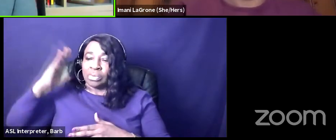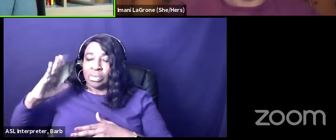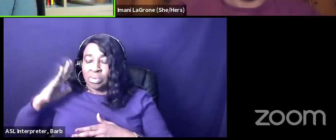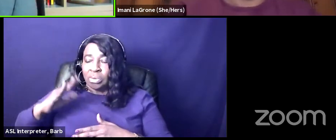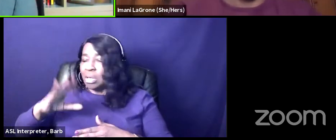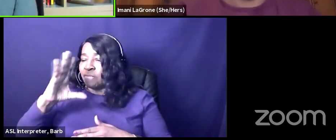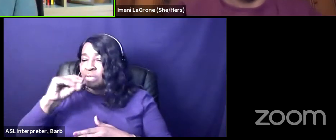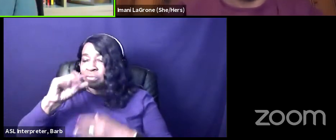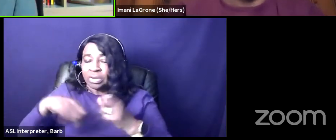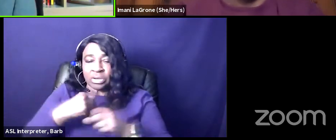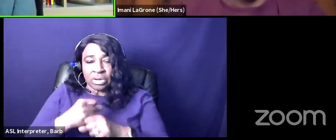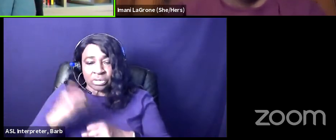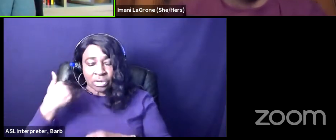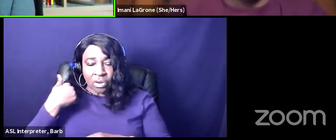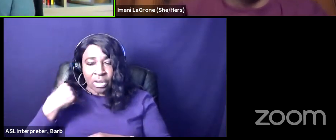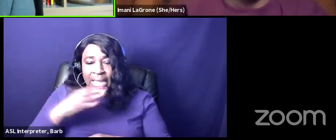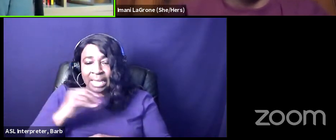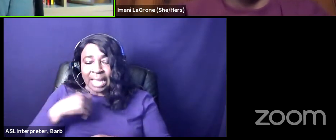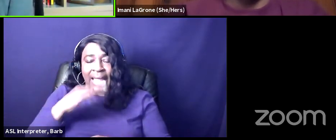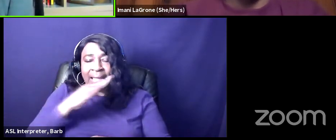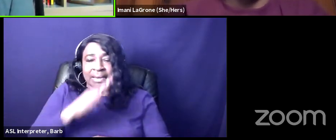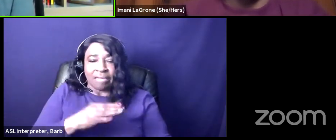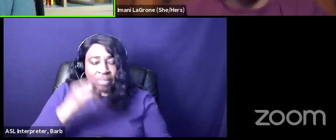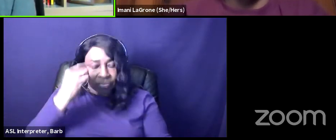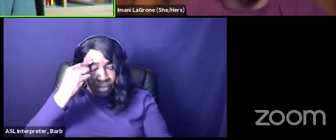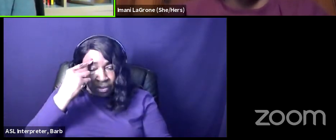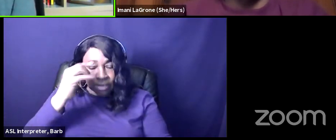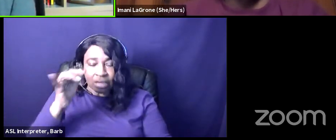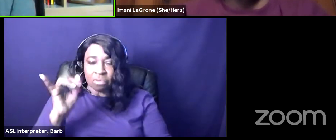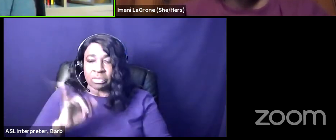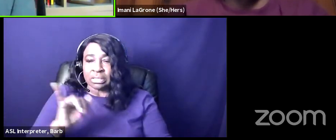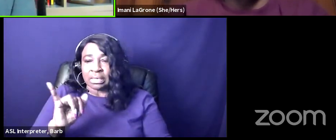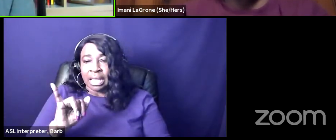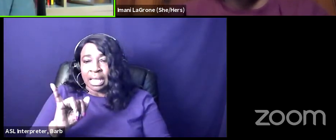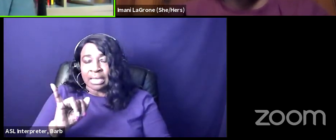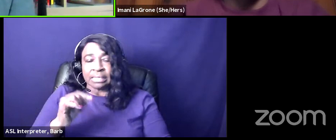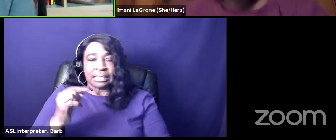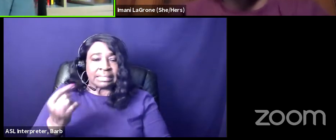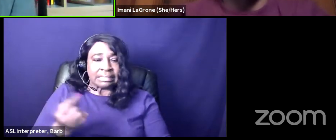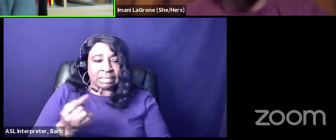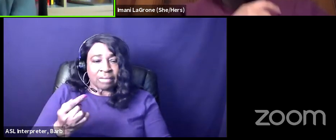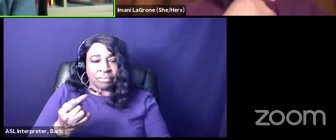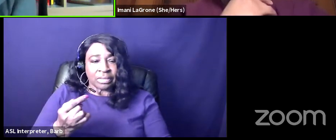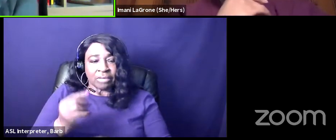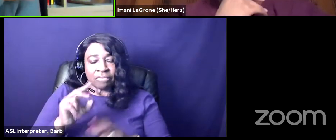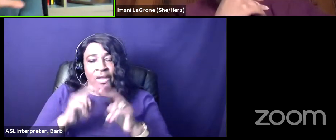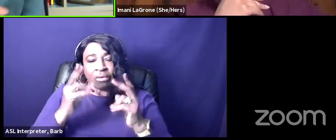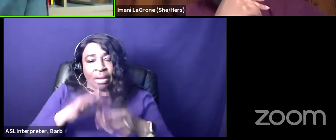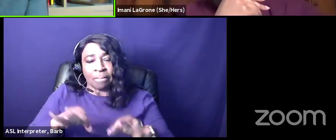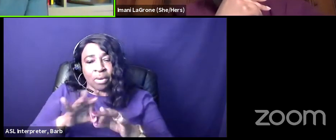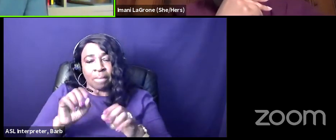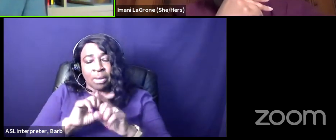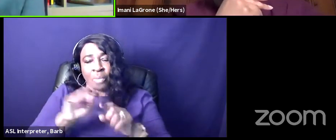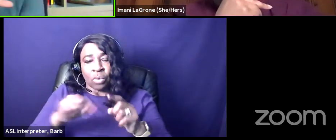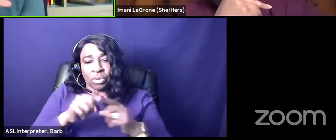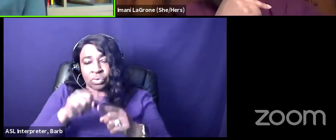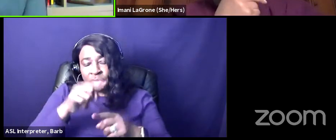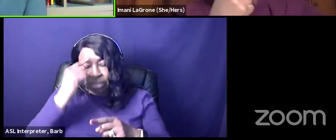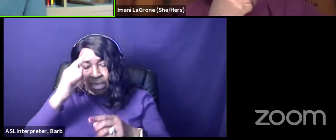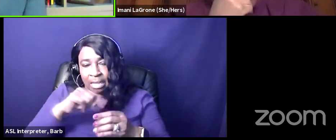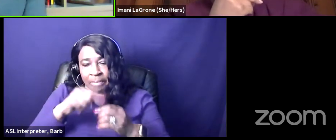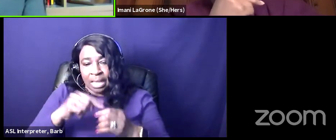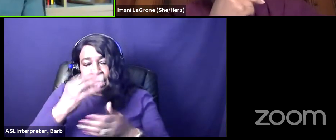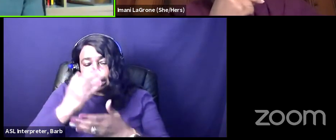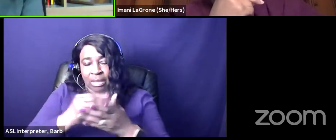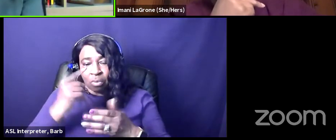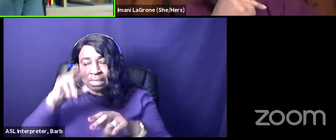years ago and i never thought that it was like something that's really important but when you think about someone sitting on a pan in front of a